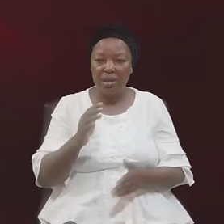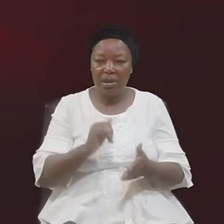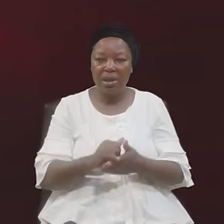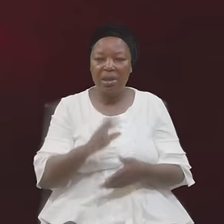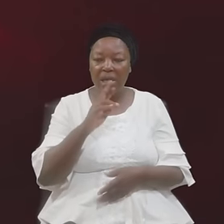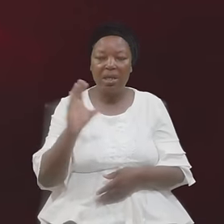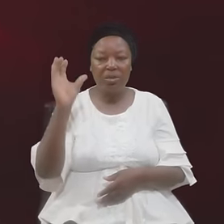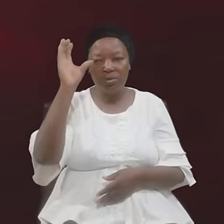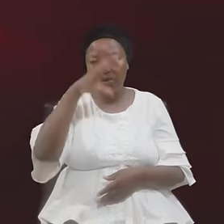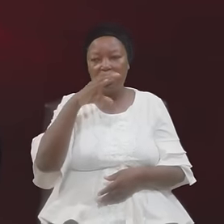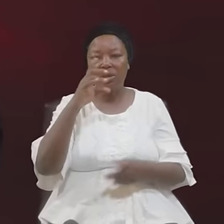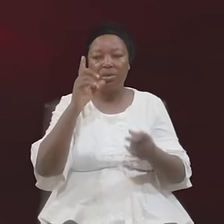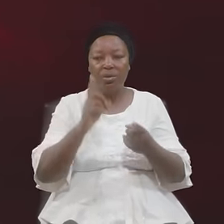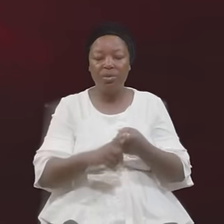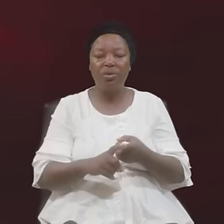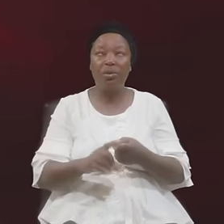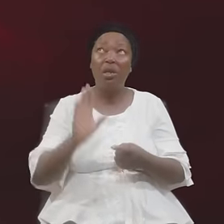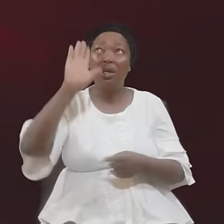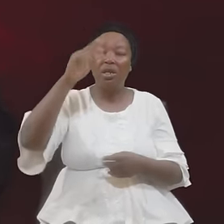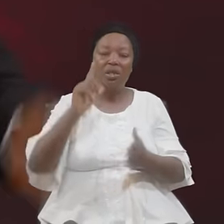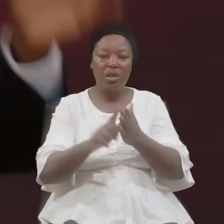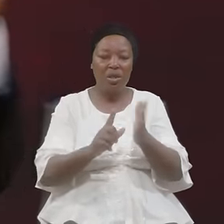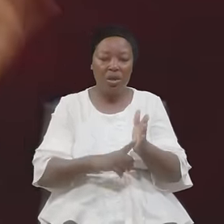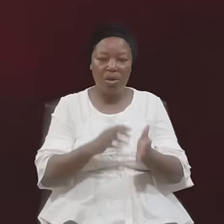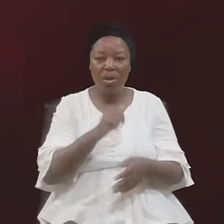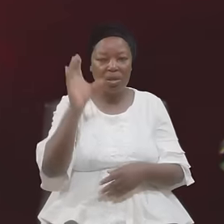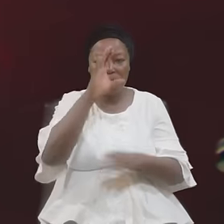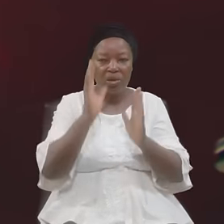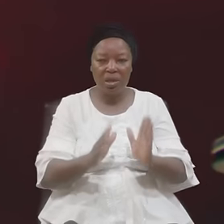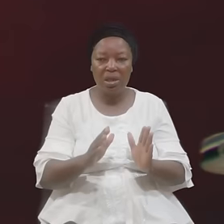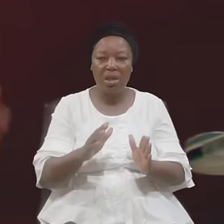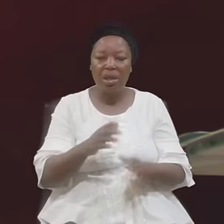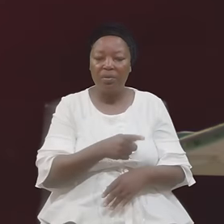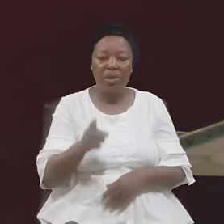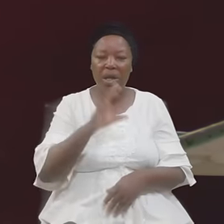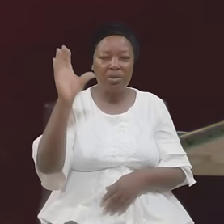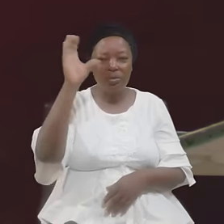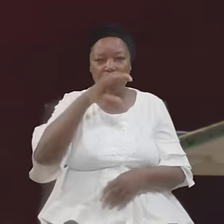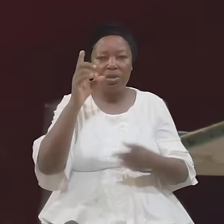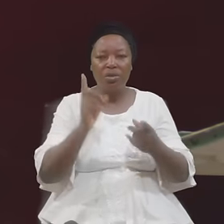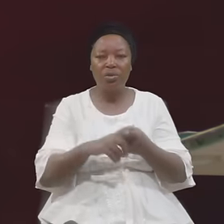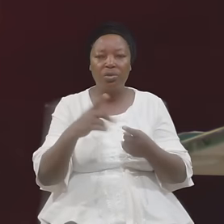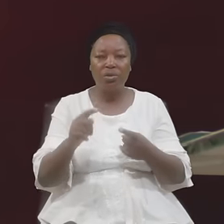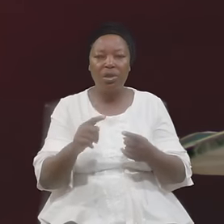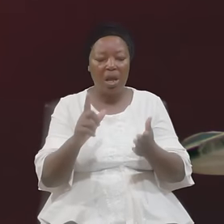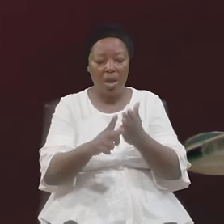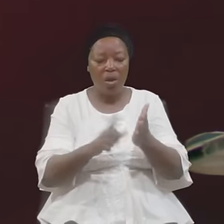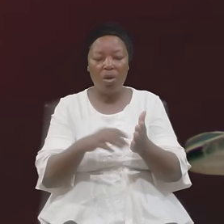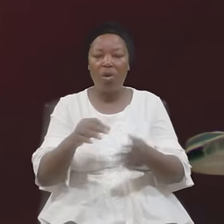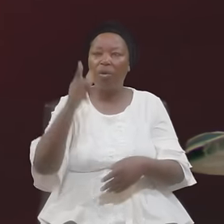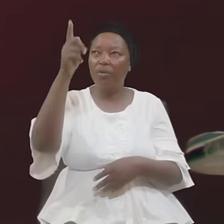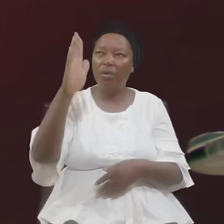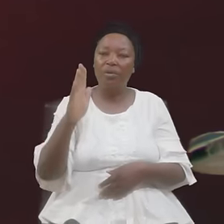Law The stranger They are Strange To the Love Of God